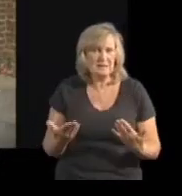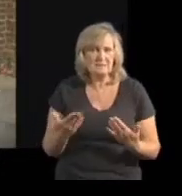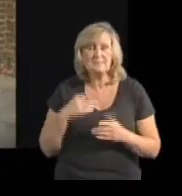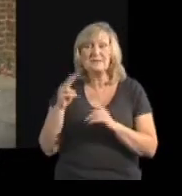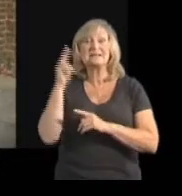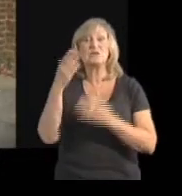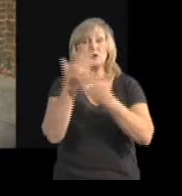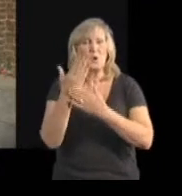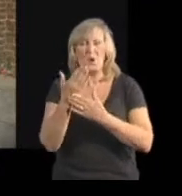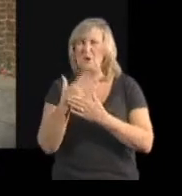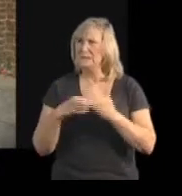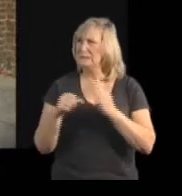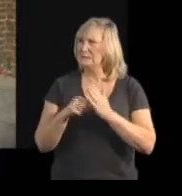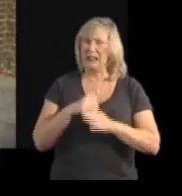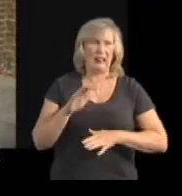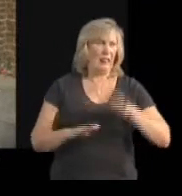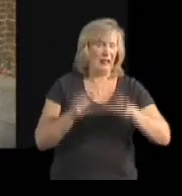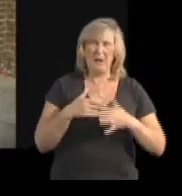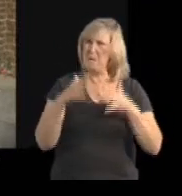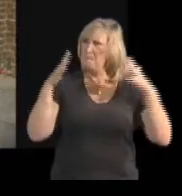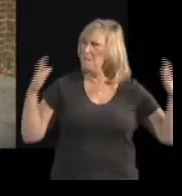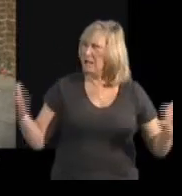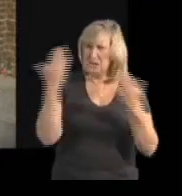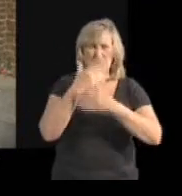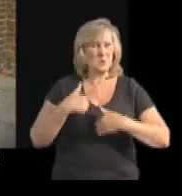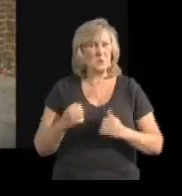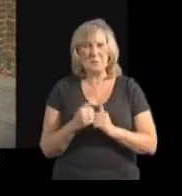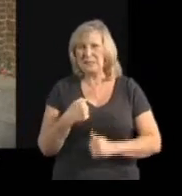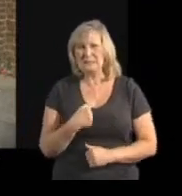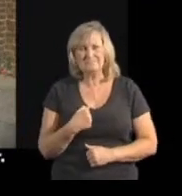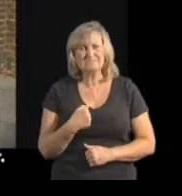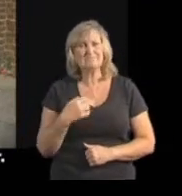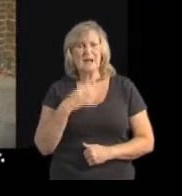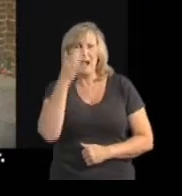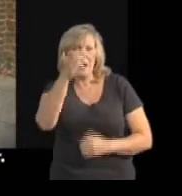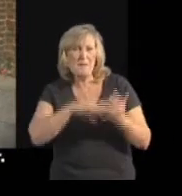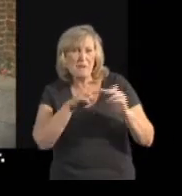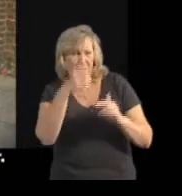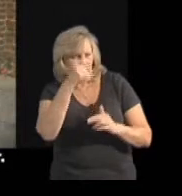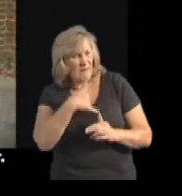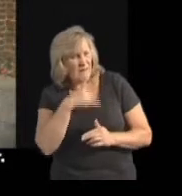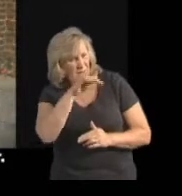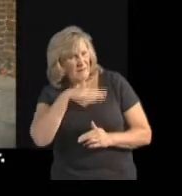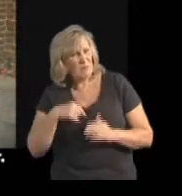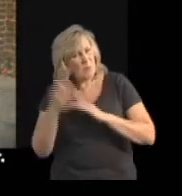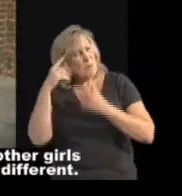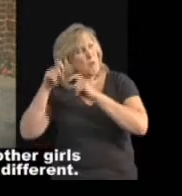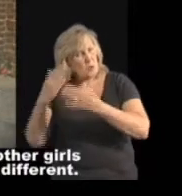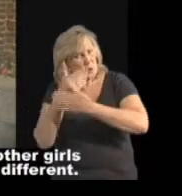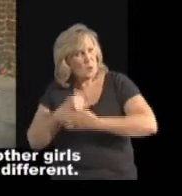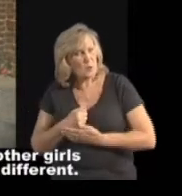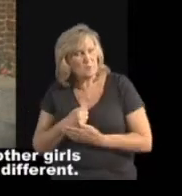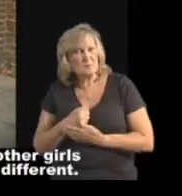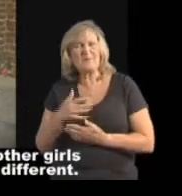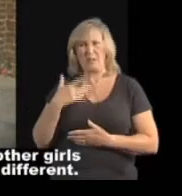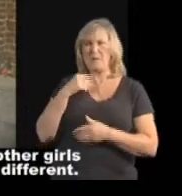it hard to be in a big school and I asked my parents if I could go to boarding school because I thought it would be better. The staff